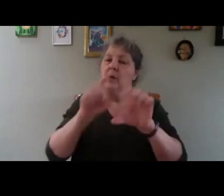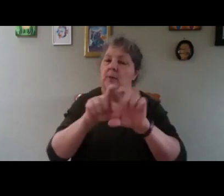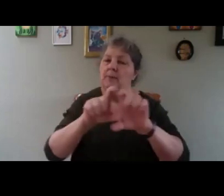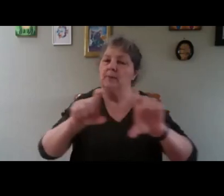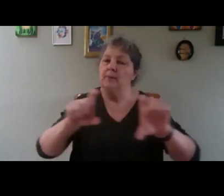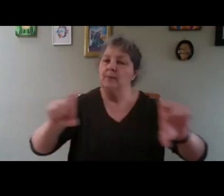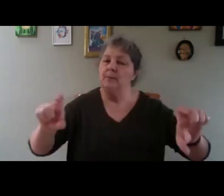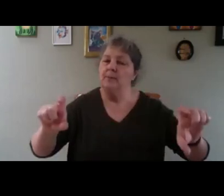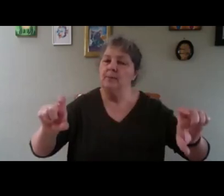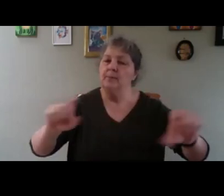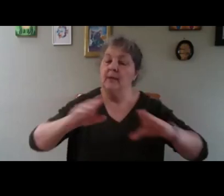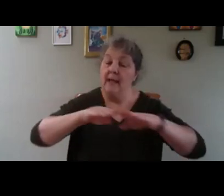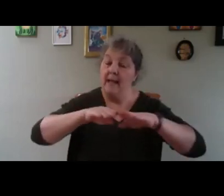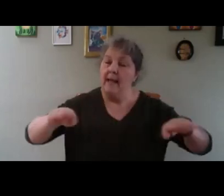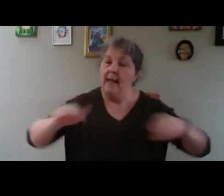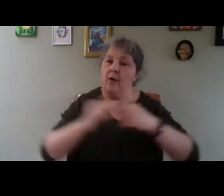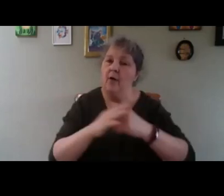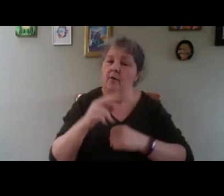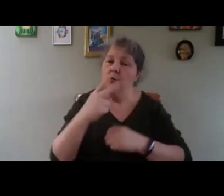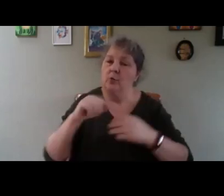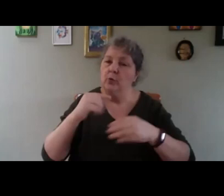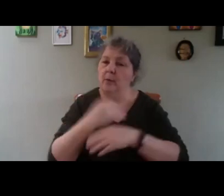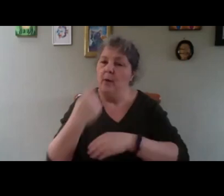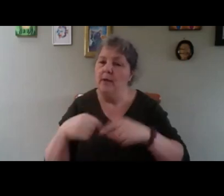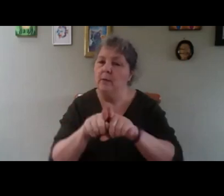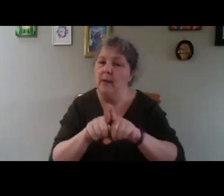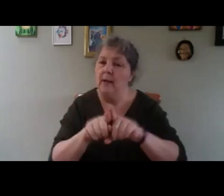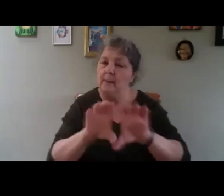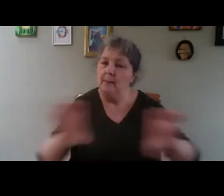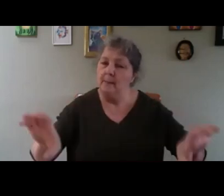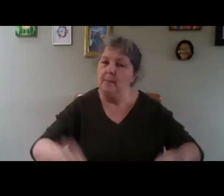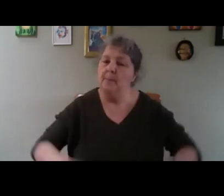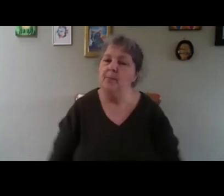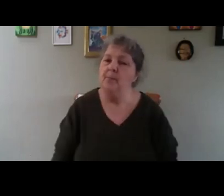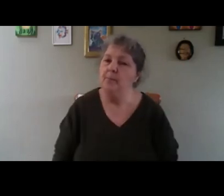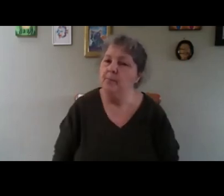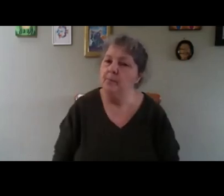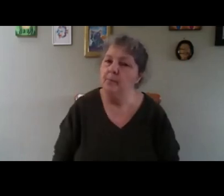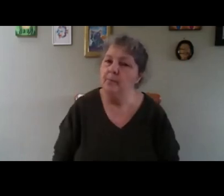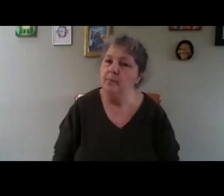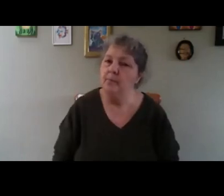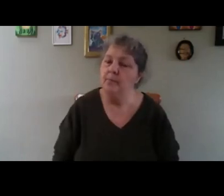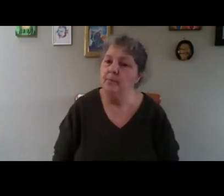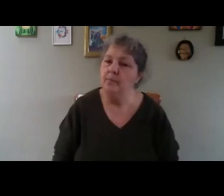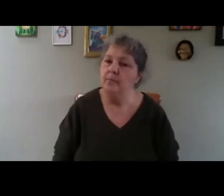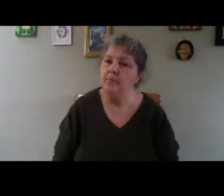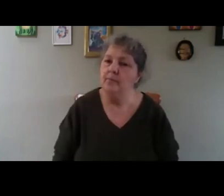just fix the vertex, and you do that as well. On the side, you can see the screws quite busy.